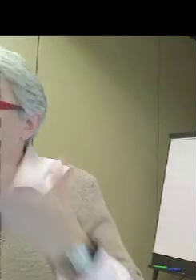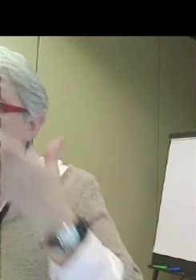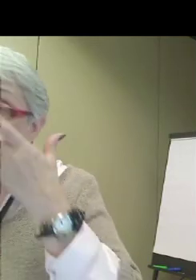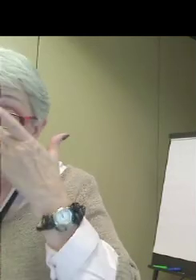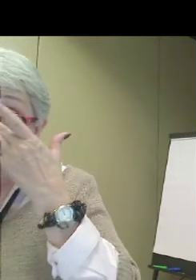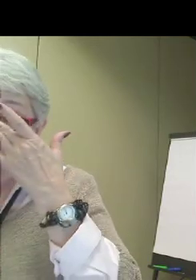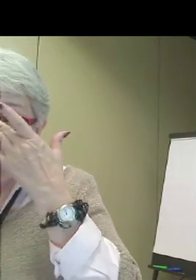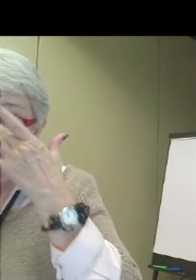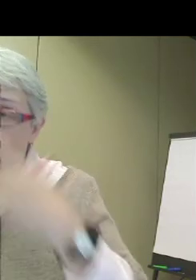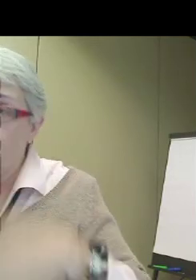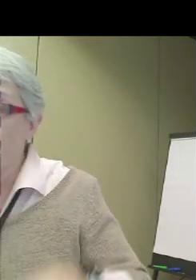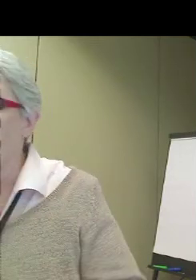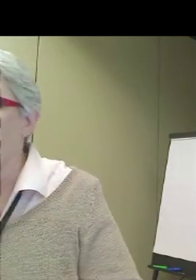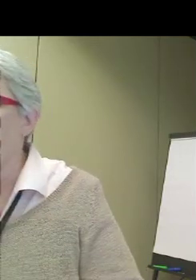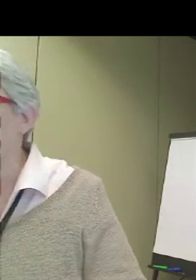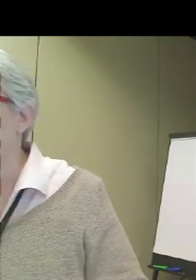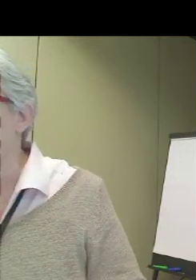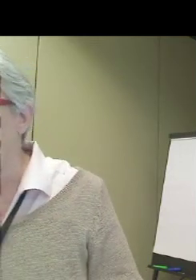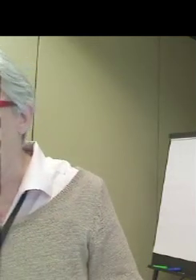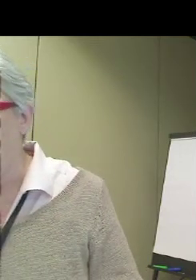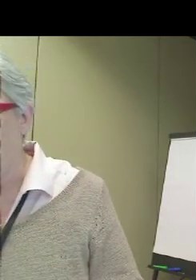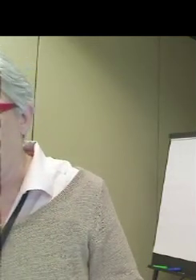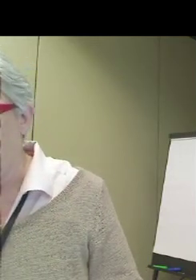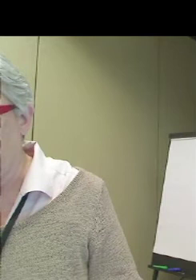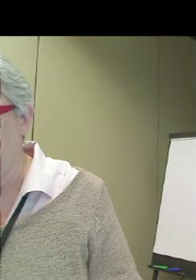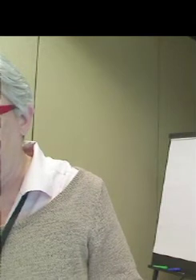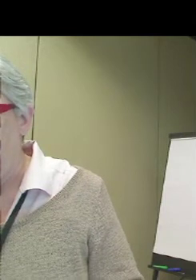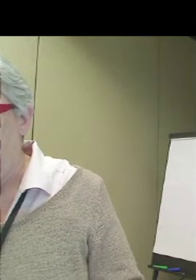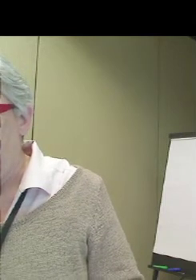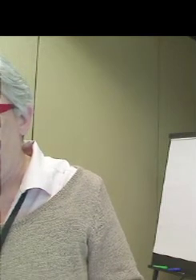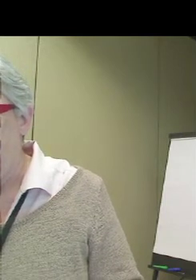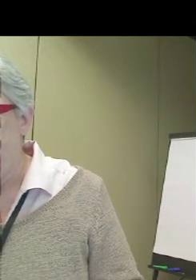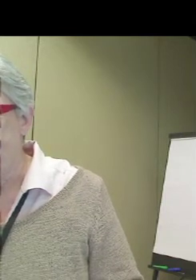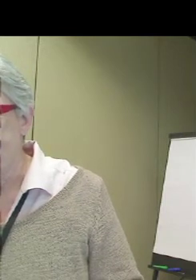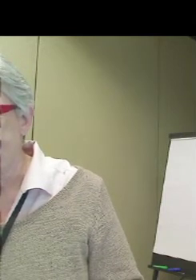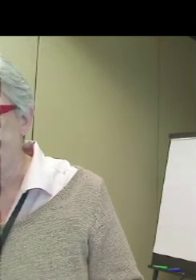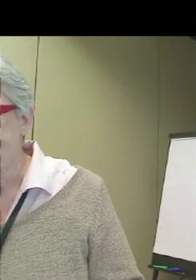translated through the interpreters but also on comment cards.